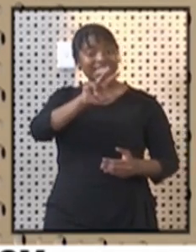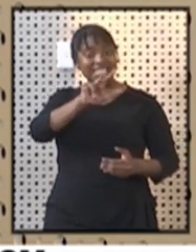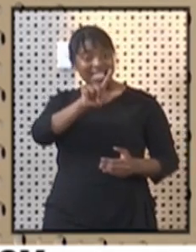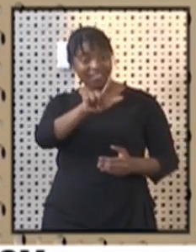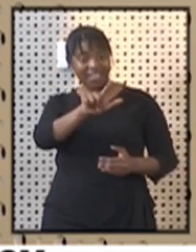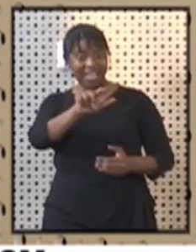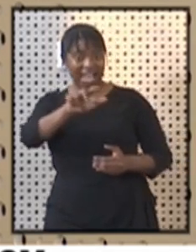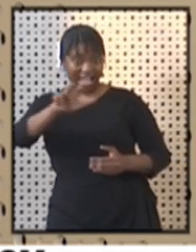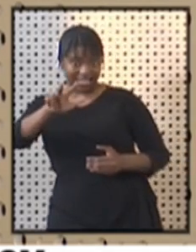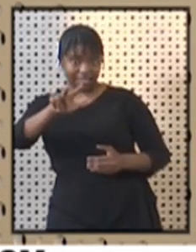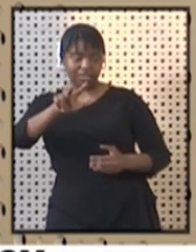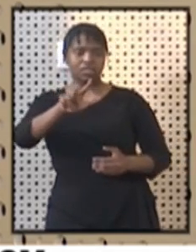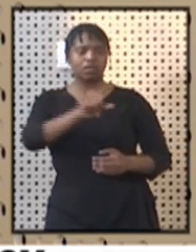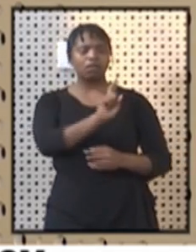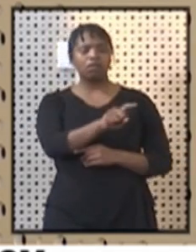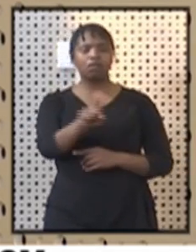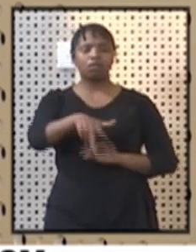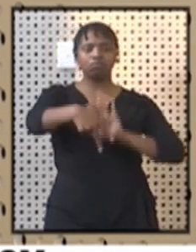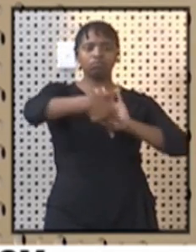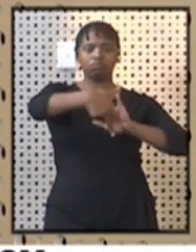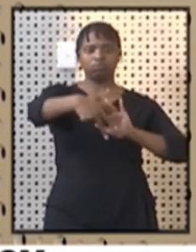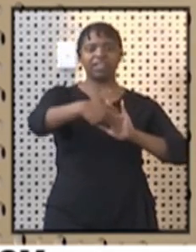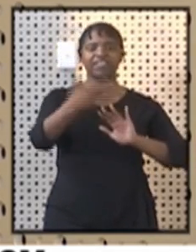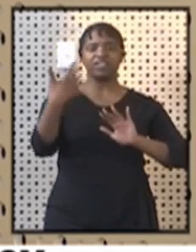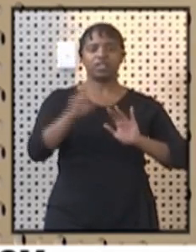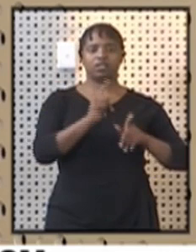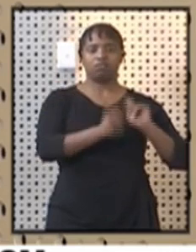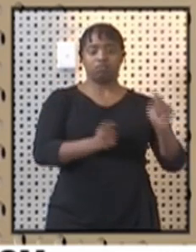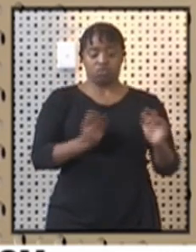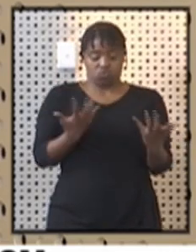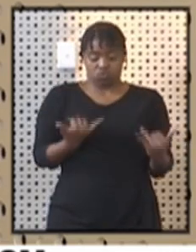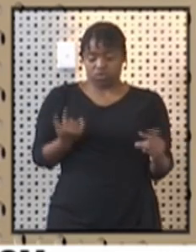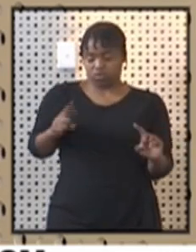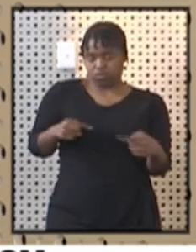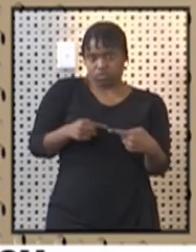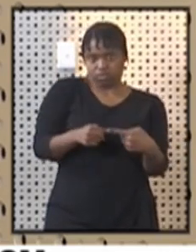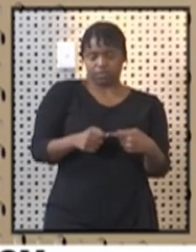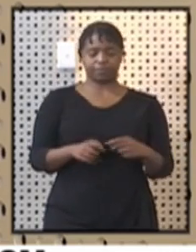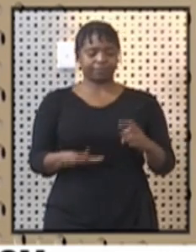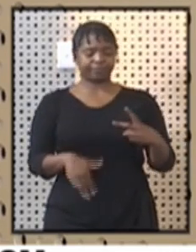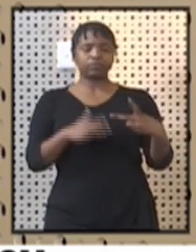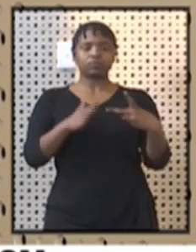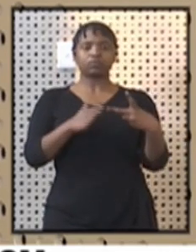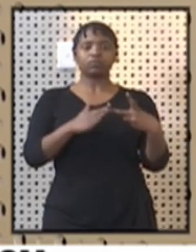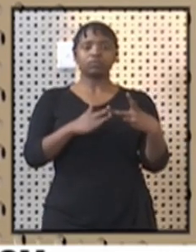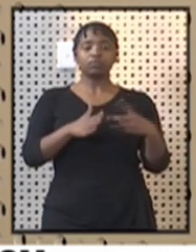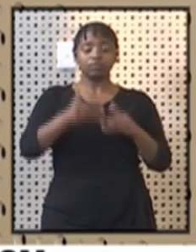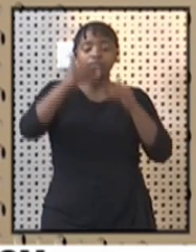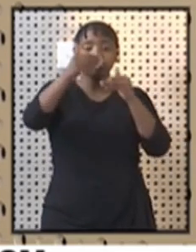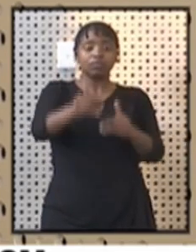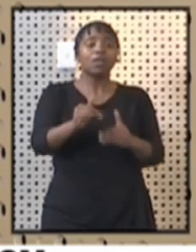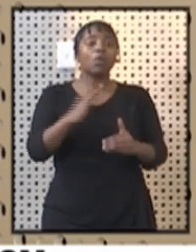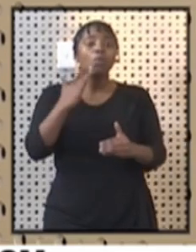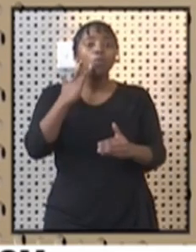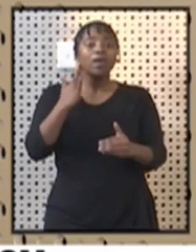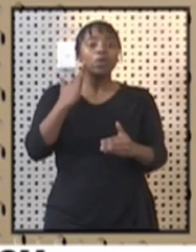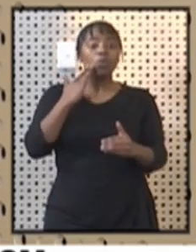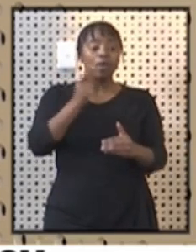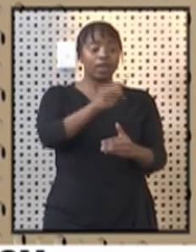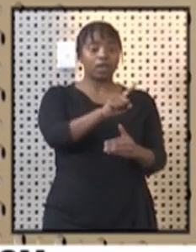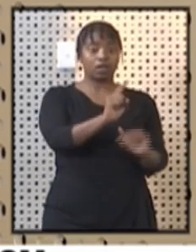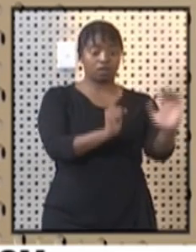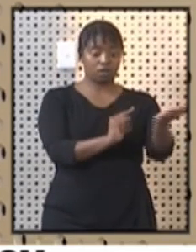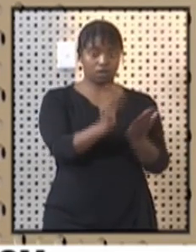eligible beneficiaries have been made today. The second batch will be paid upon completion of the verification